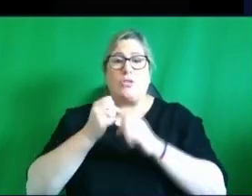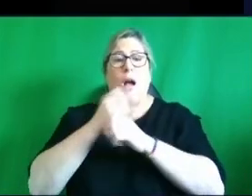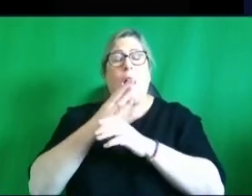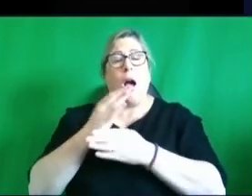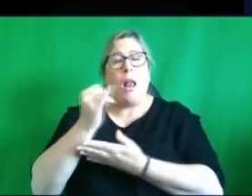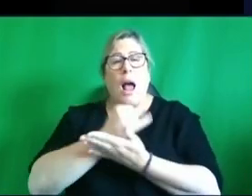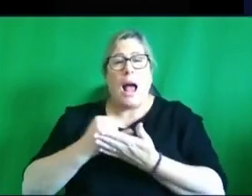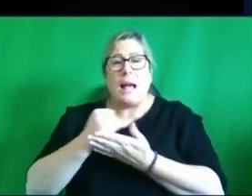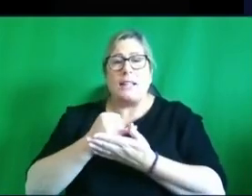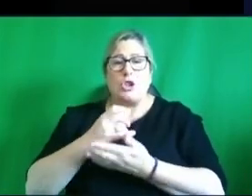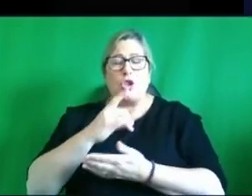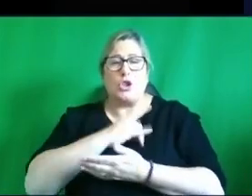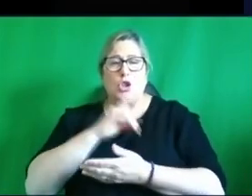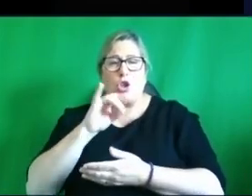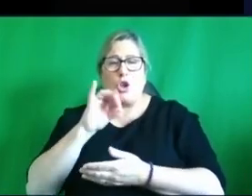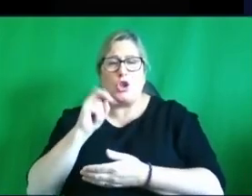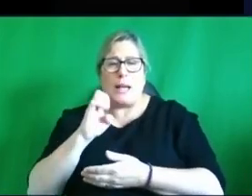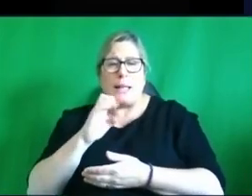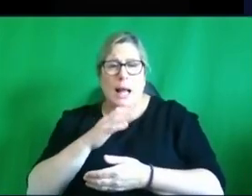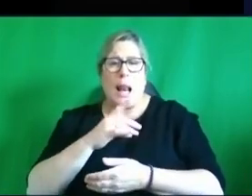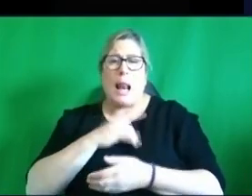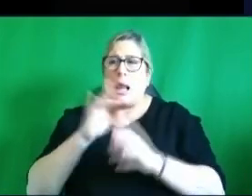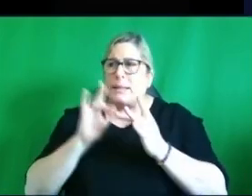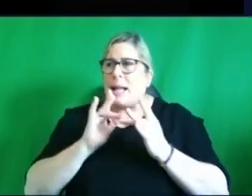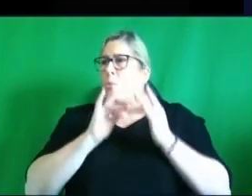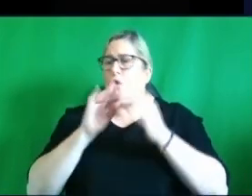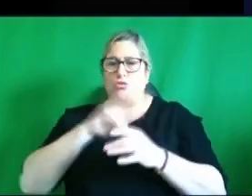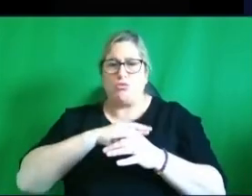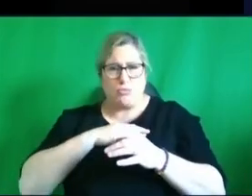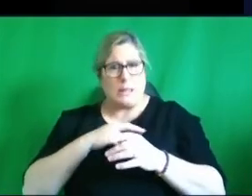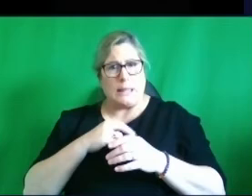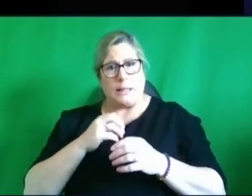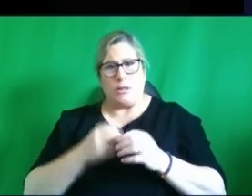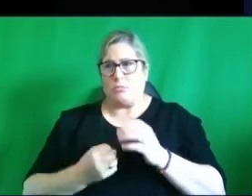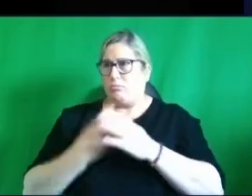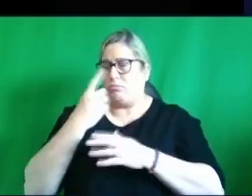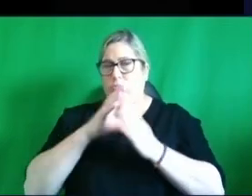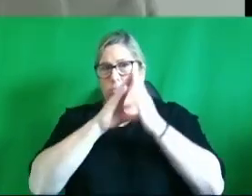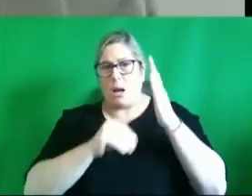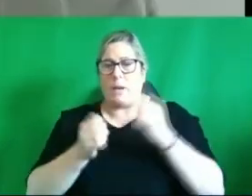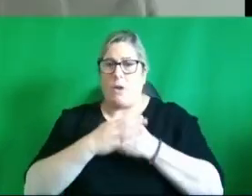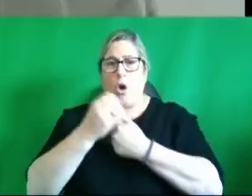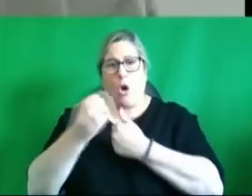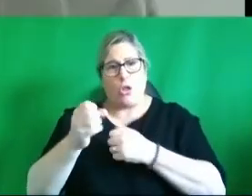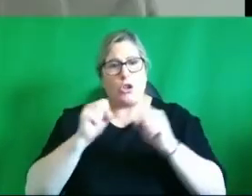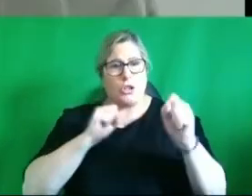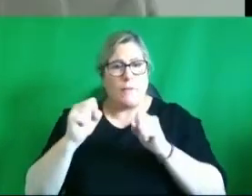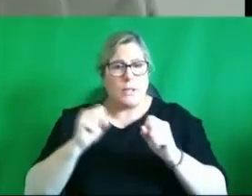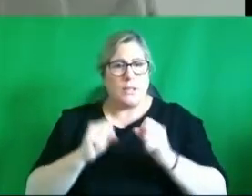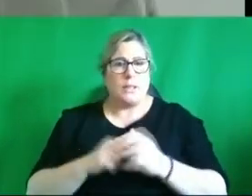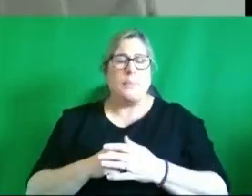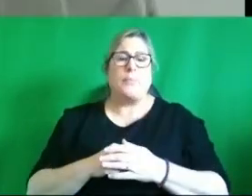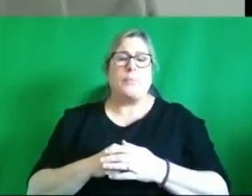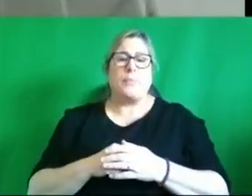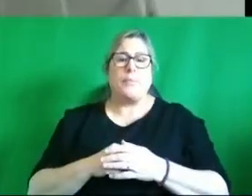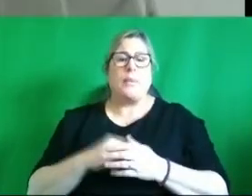network really has put out there a great blueprint for other potential uh services yeah well i i think it's it's